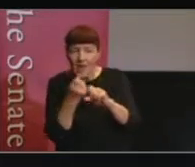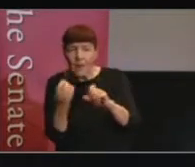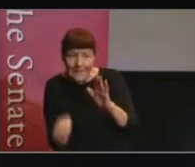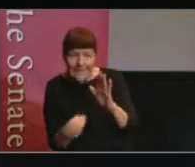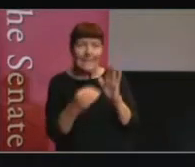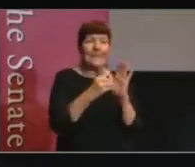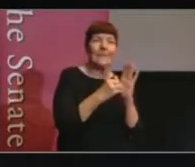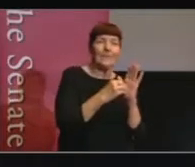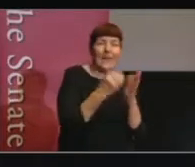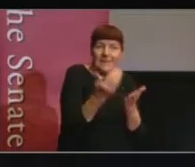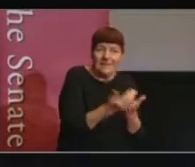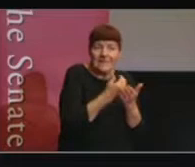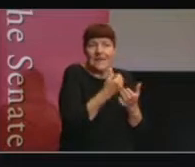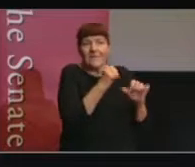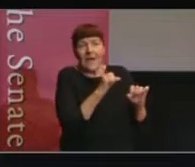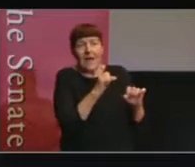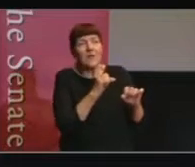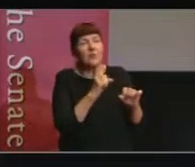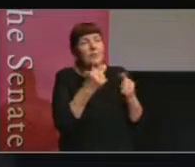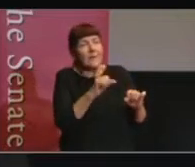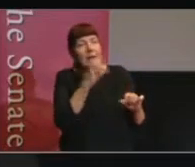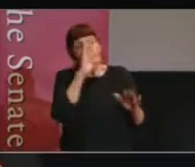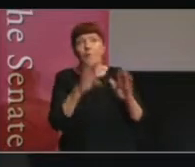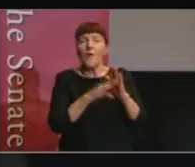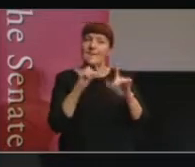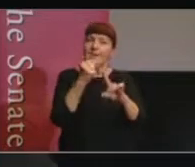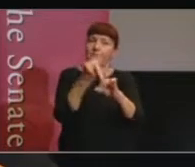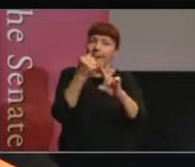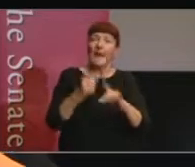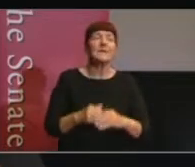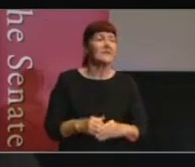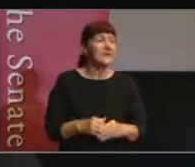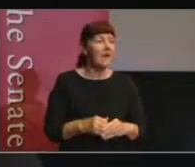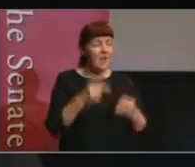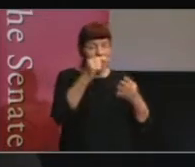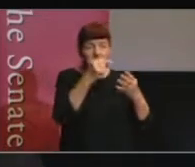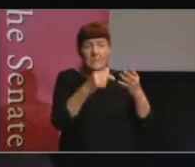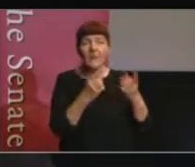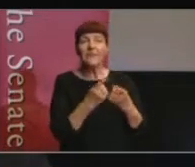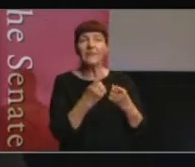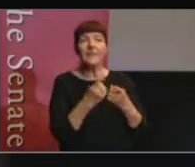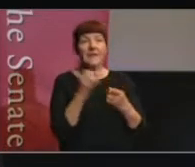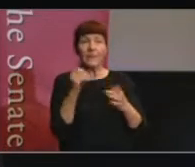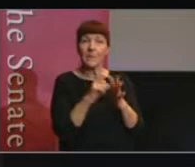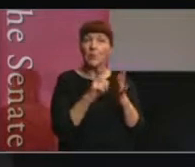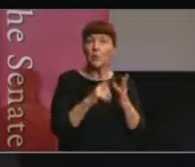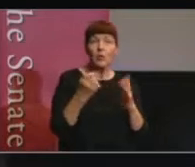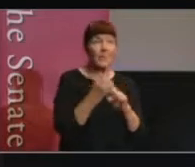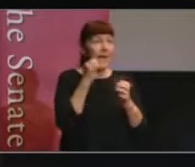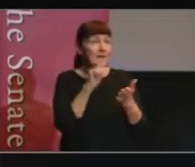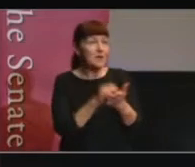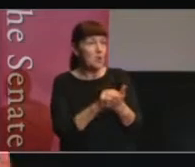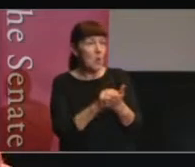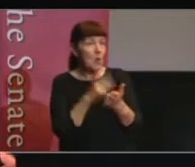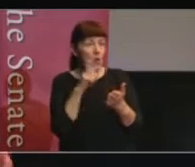in to protect against privacy impact. They're the little things that you might do to ensure that you've got your